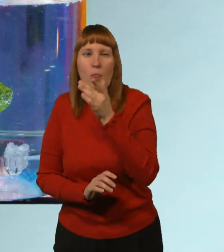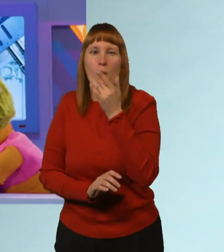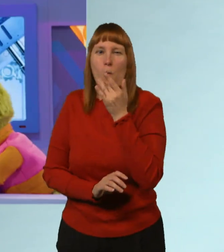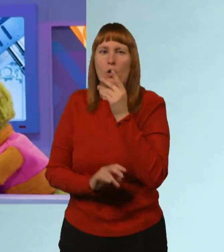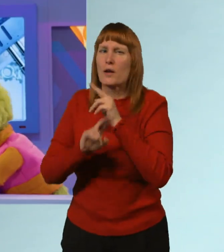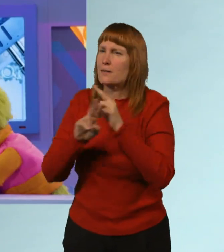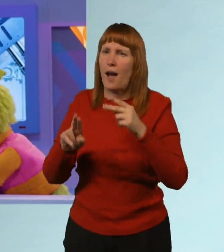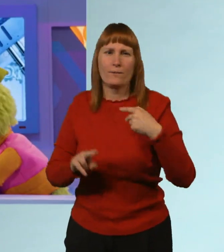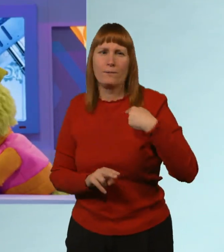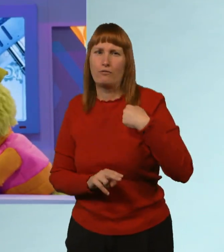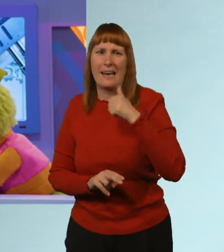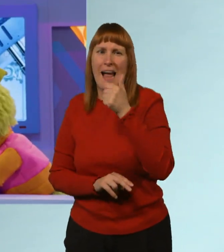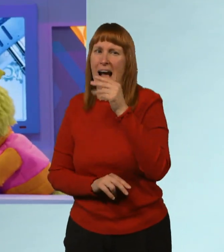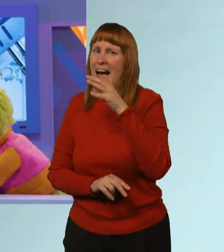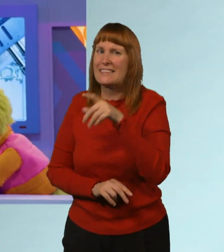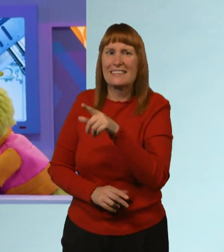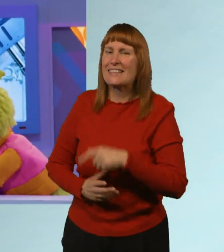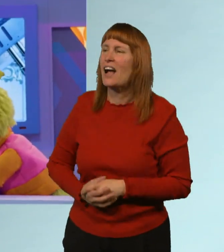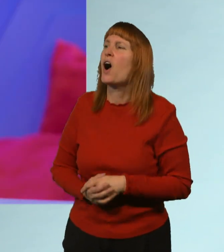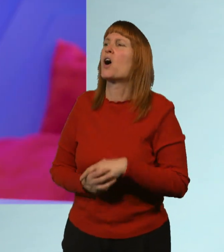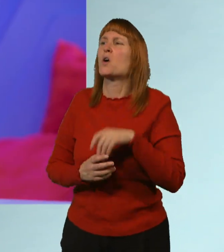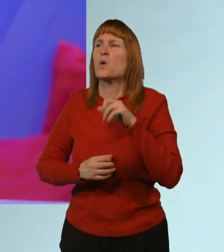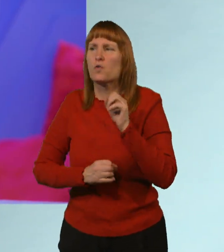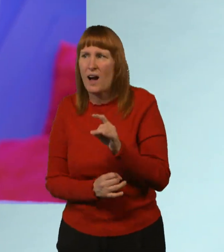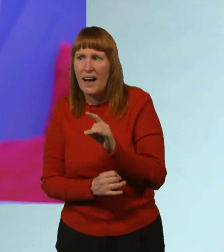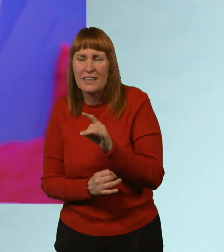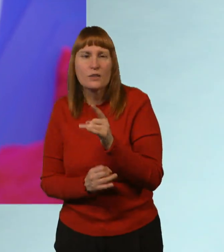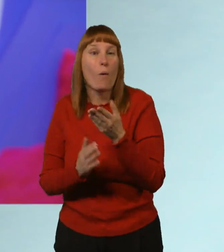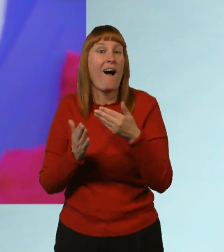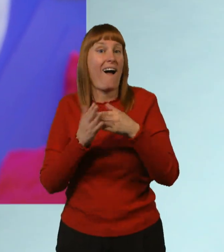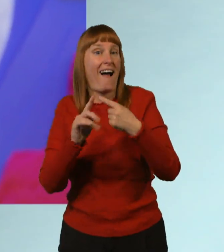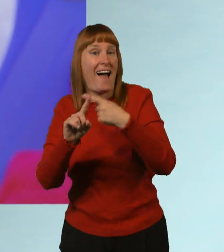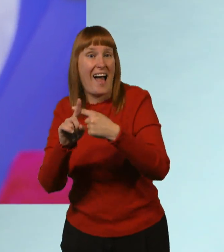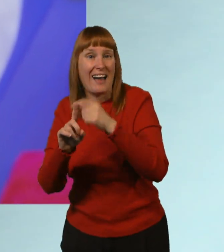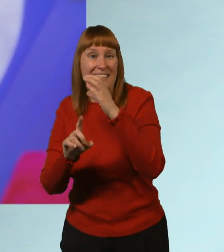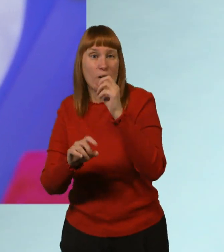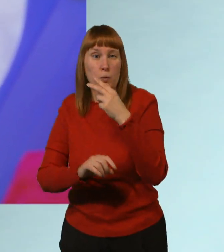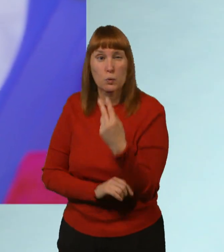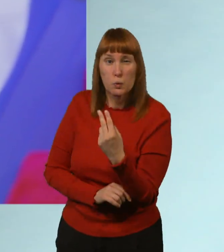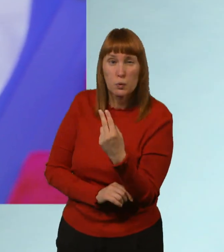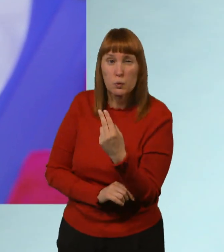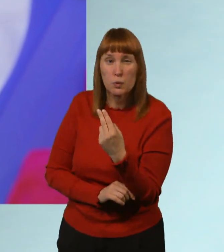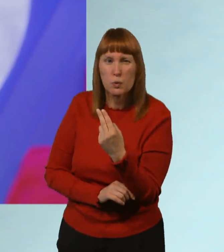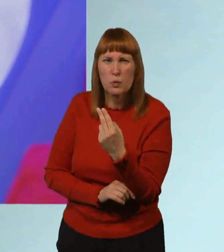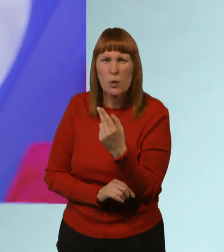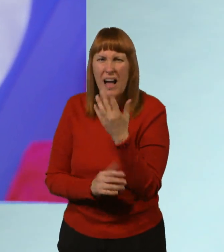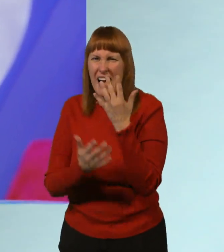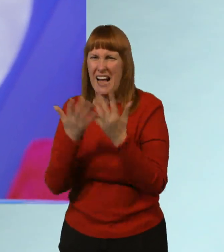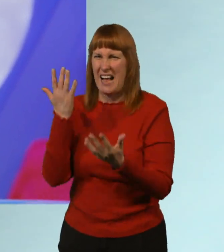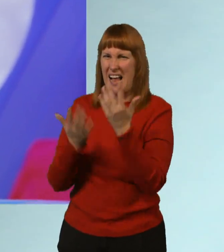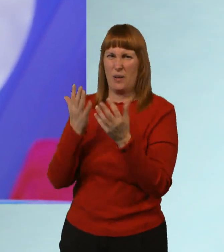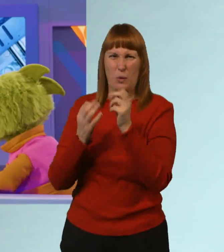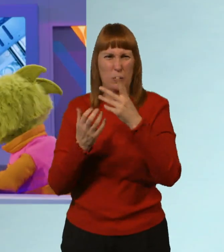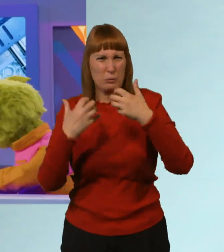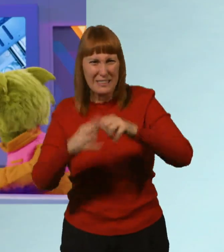Oh. Alright, let's add some CO2. Where are going to get that? Have you got a CO2 machine here